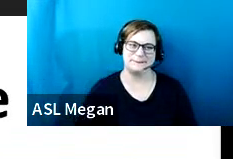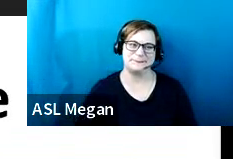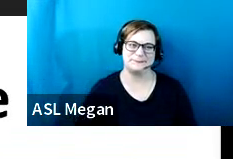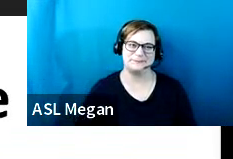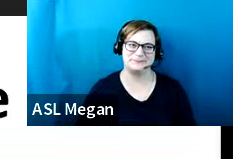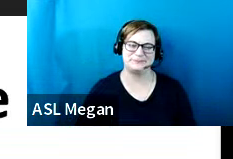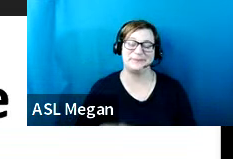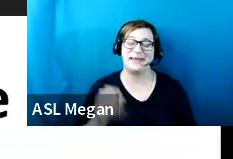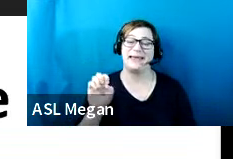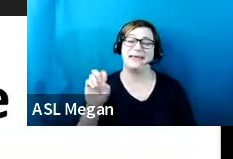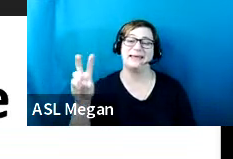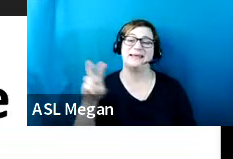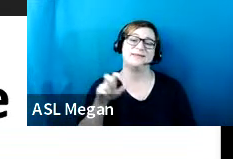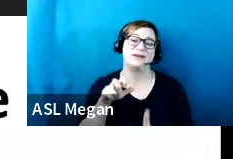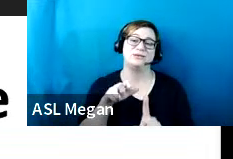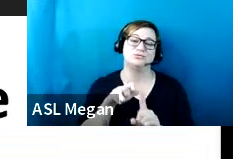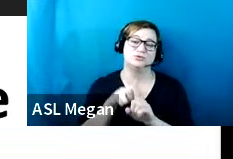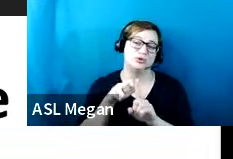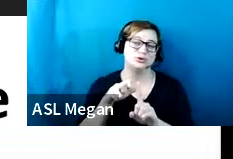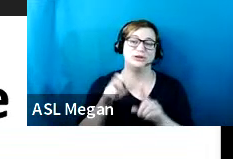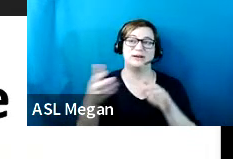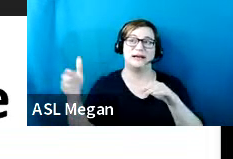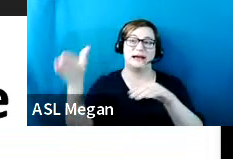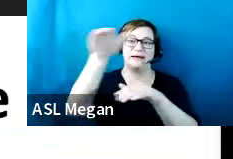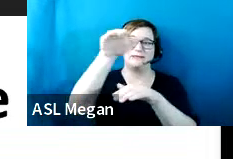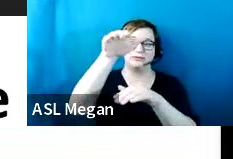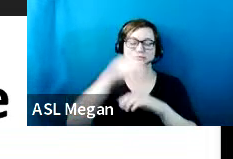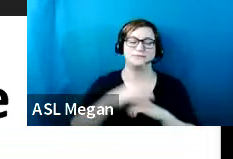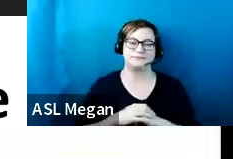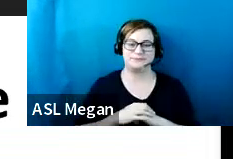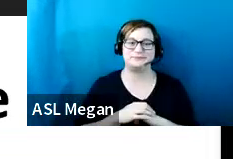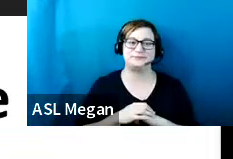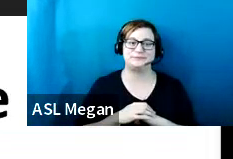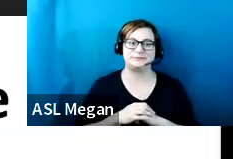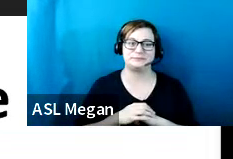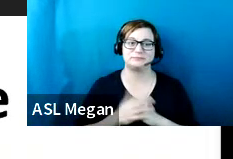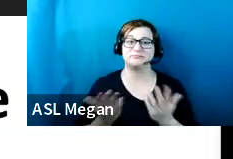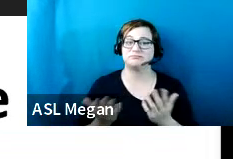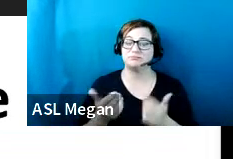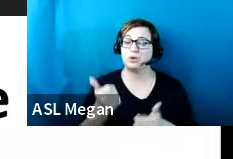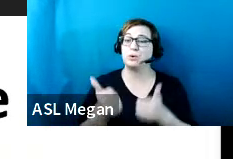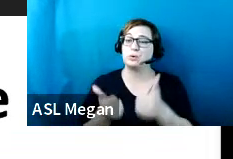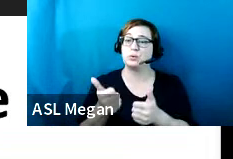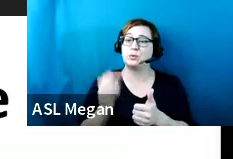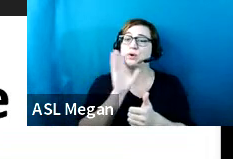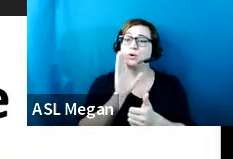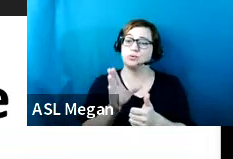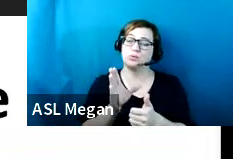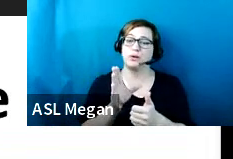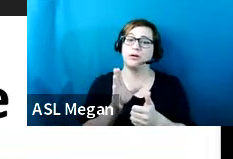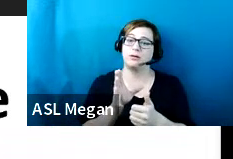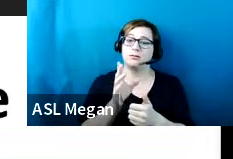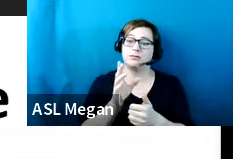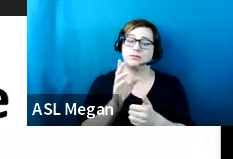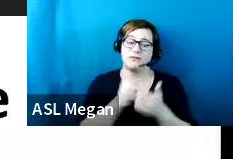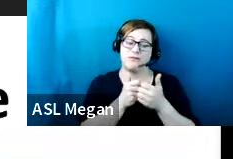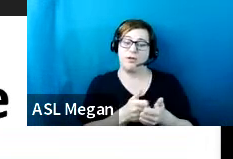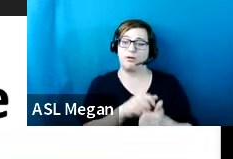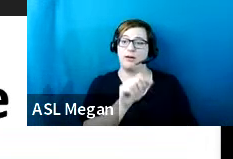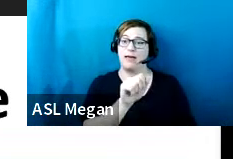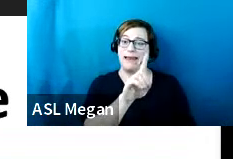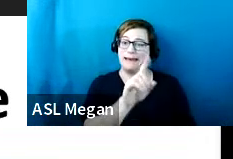charging stations coverage. So which EV stations are going to be covered under the ADA or ABA